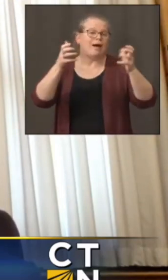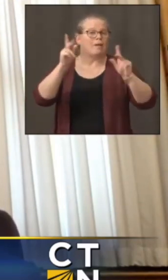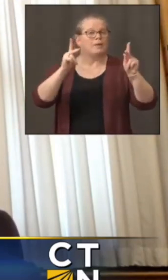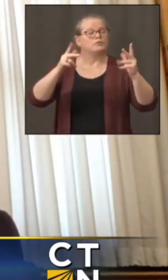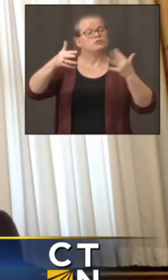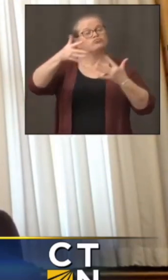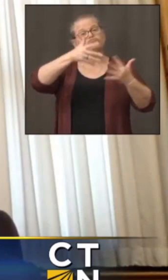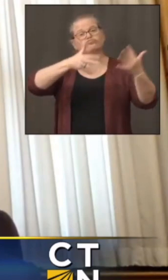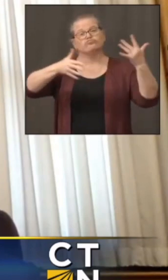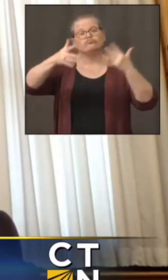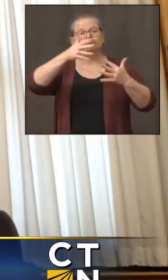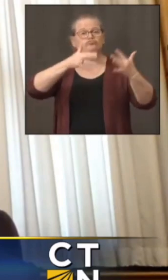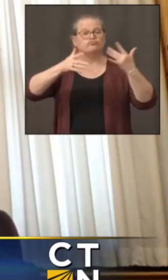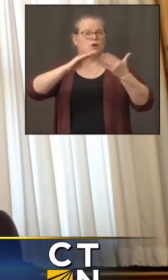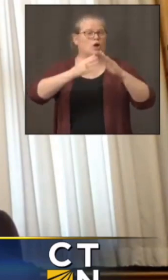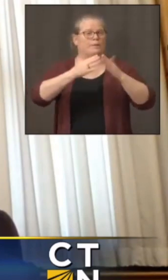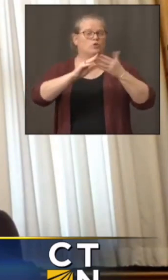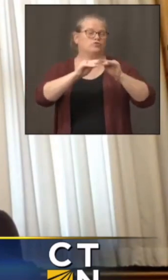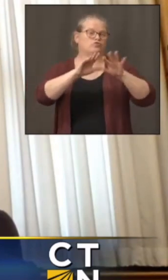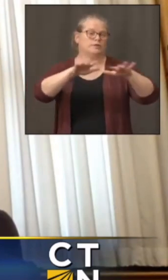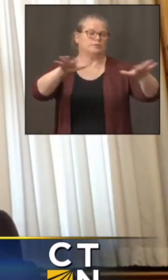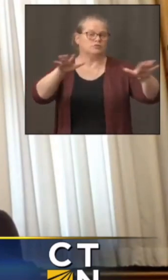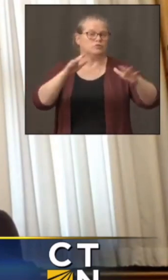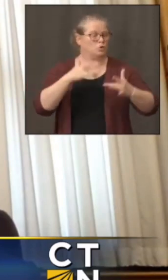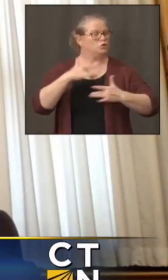about that has spiked up a little bit in that area.